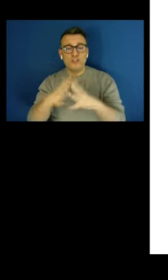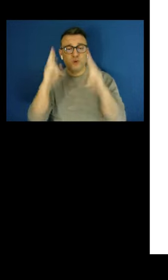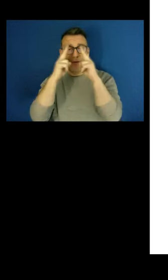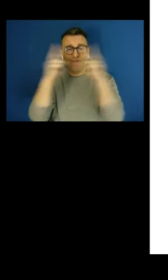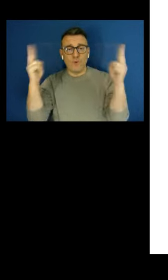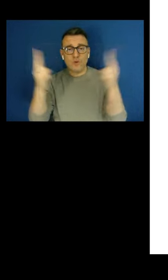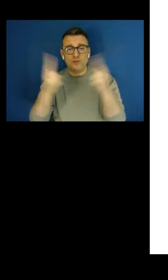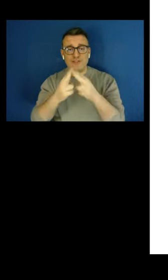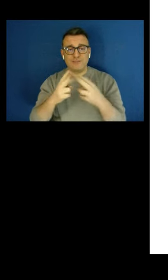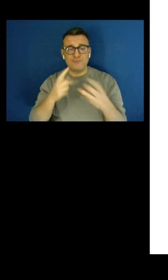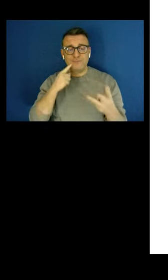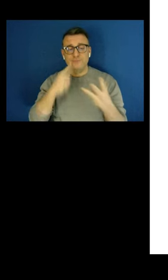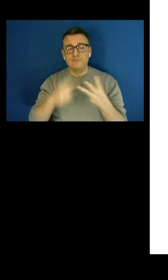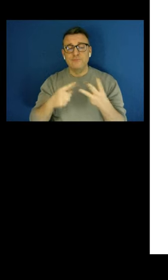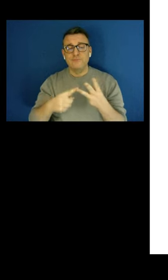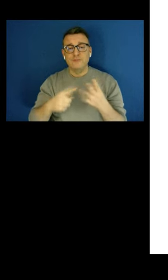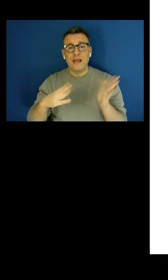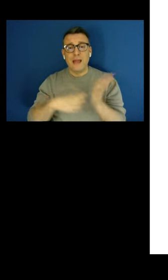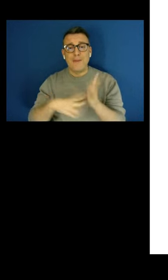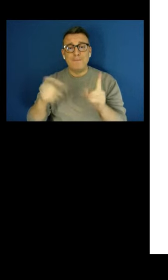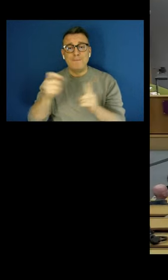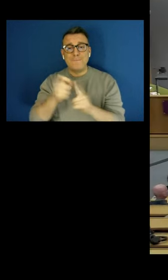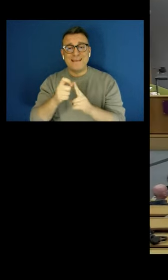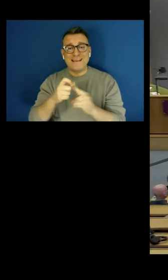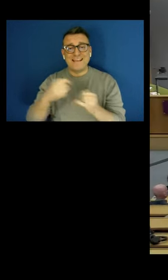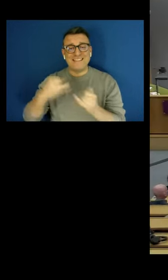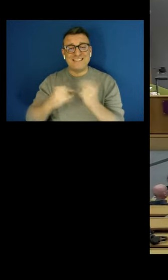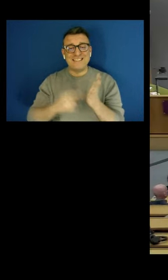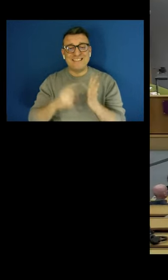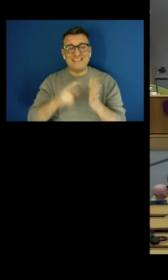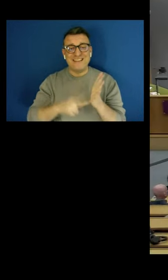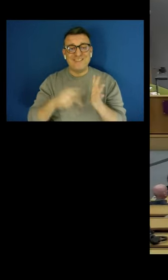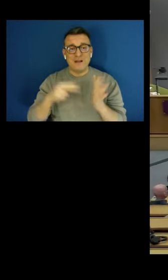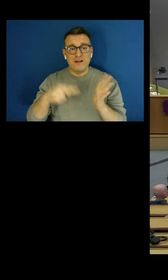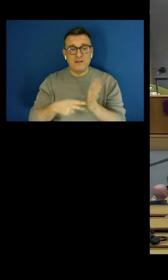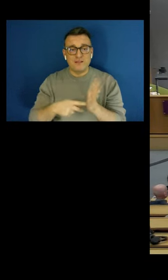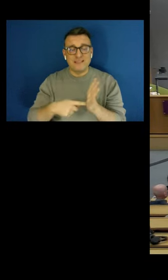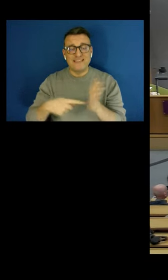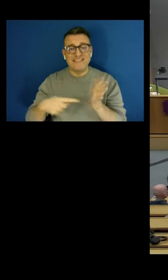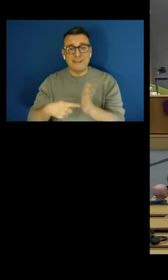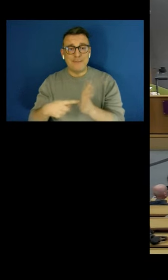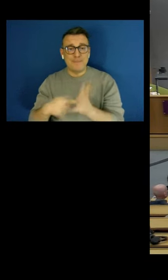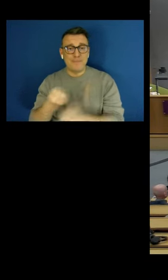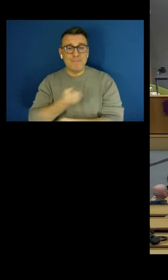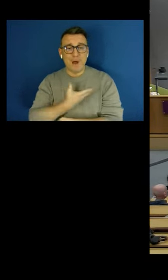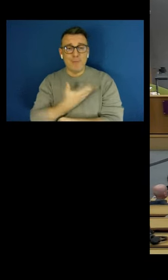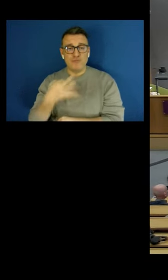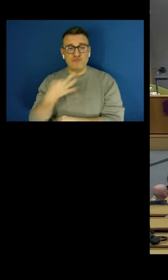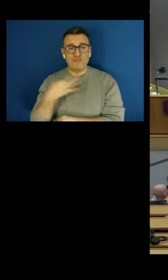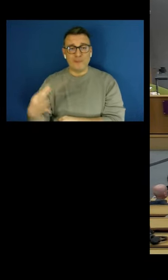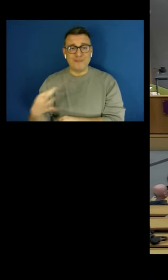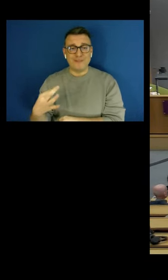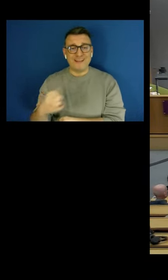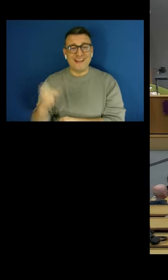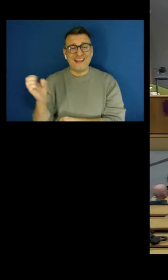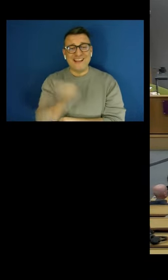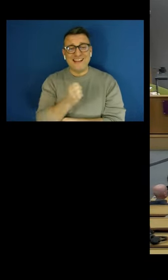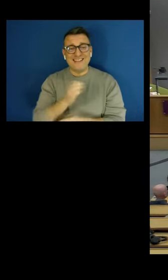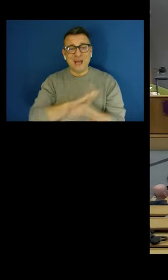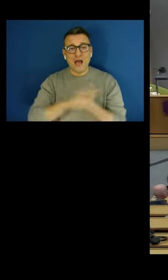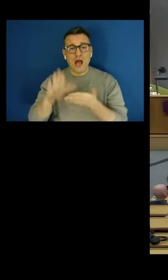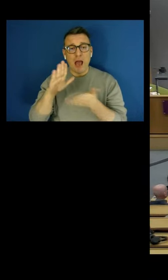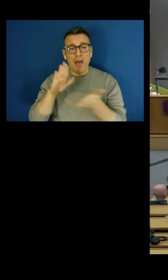Stephen Timms is the Labor Member of Parliament for East Ham and the Labor Party's Faith